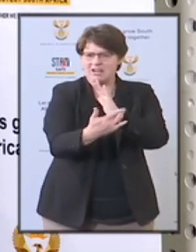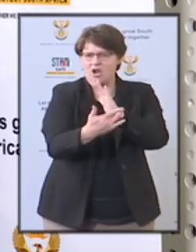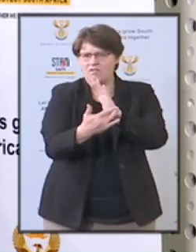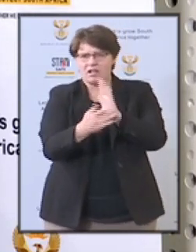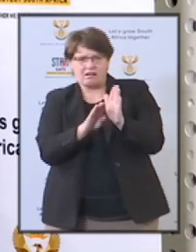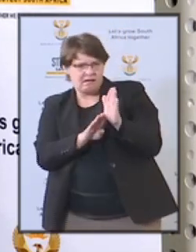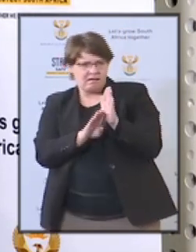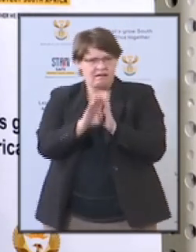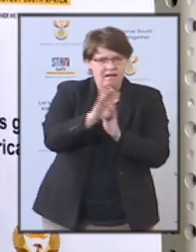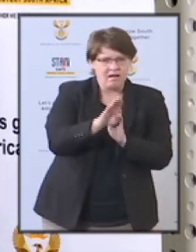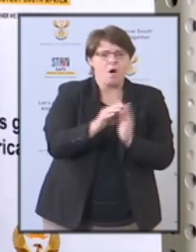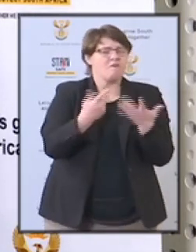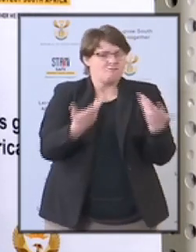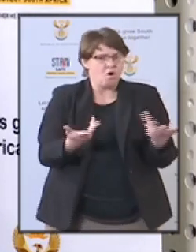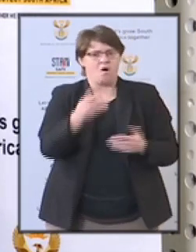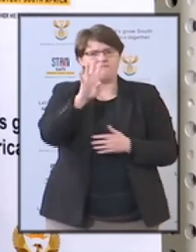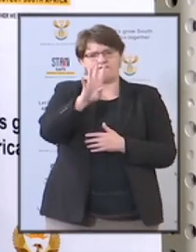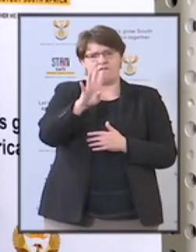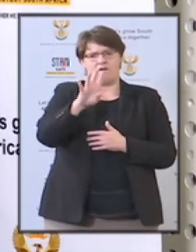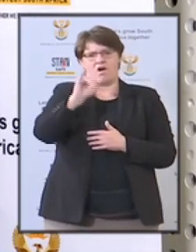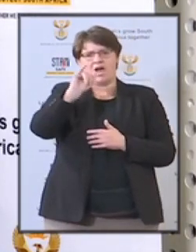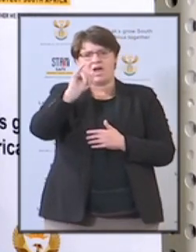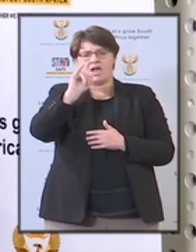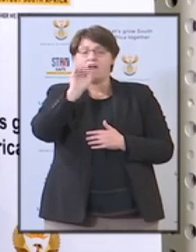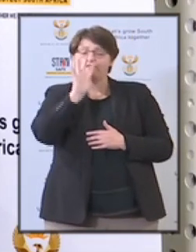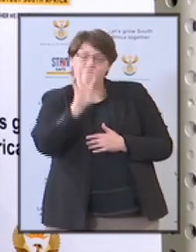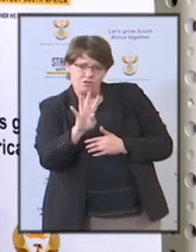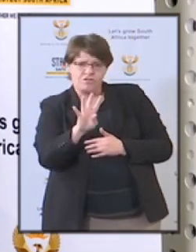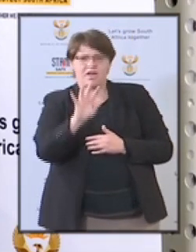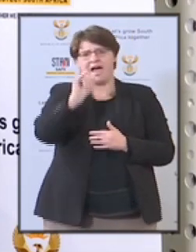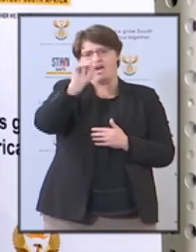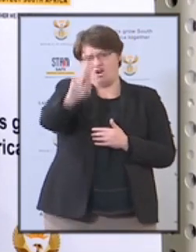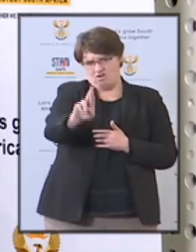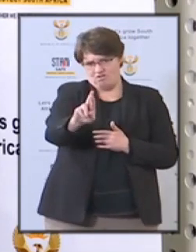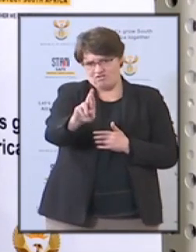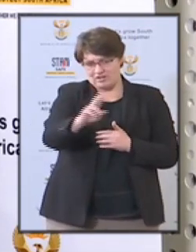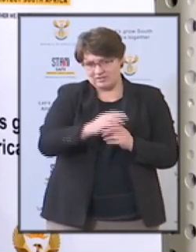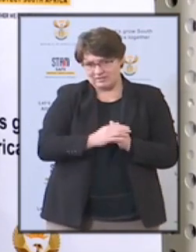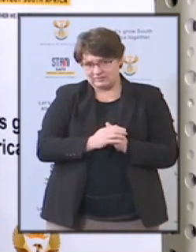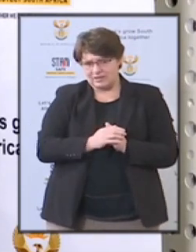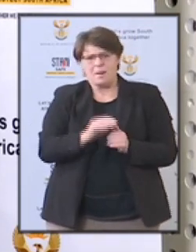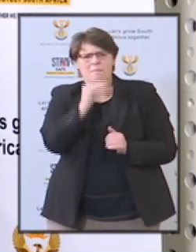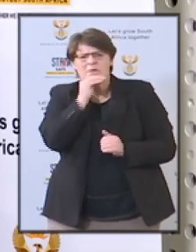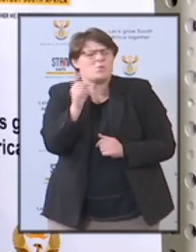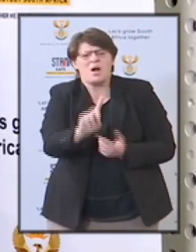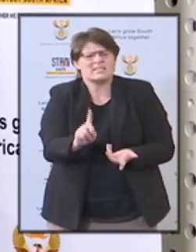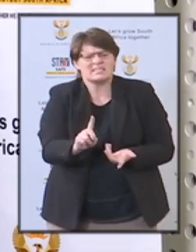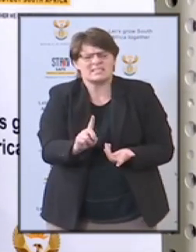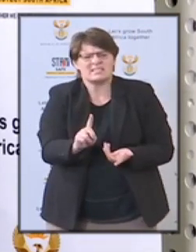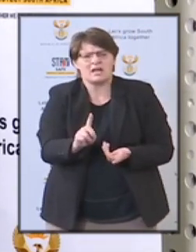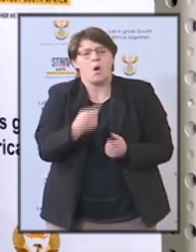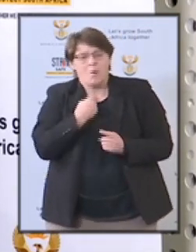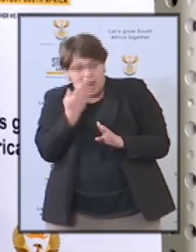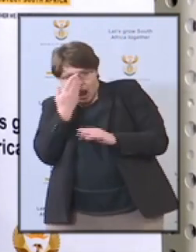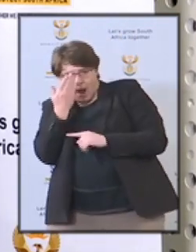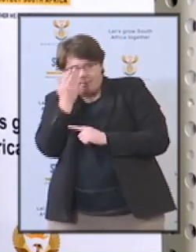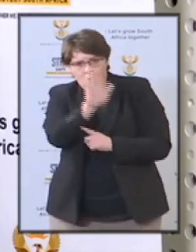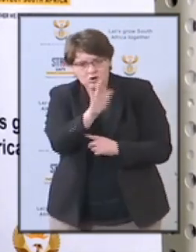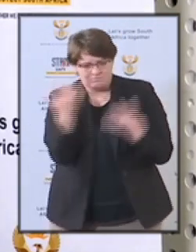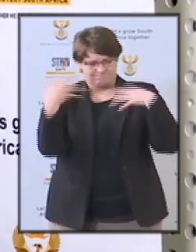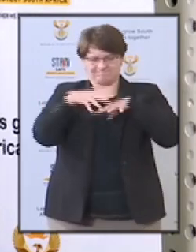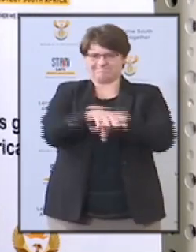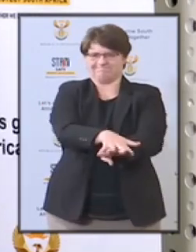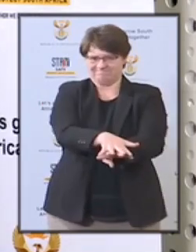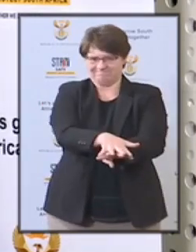of the fourth industrial revolution, it provides for a futuristic and collaborative implementation approach, which will